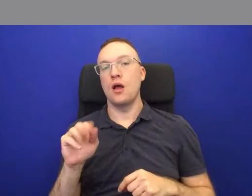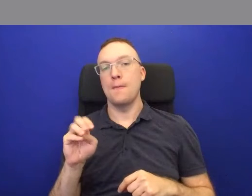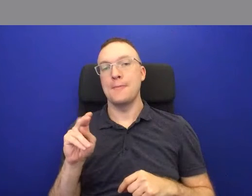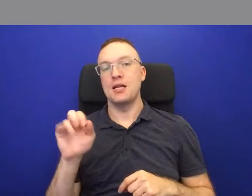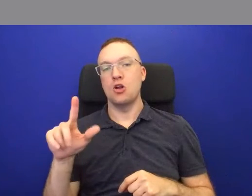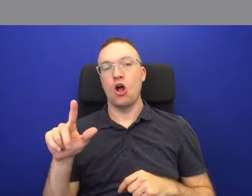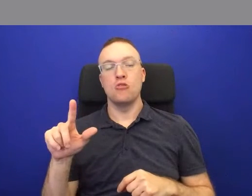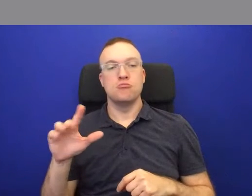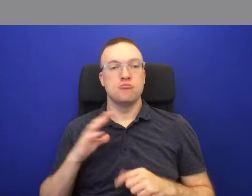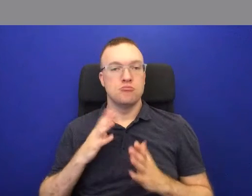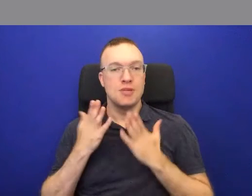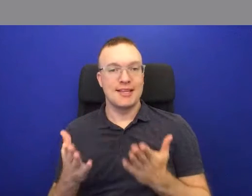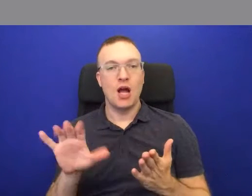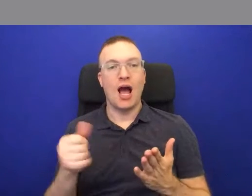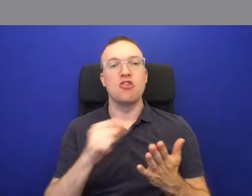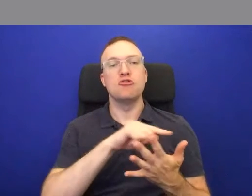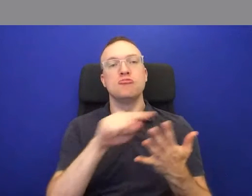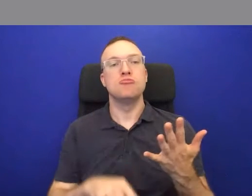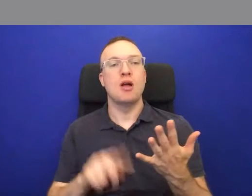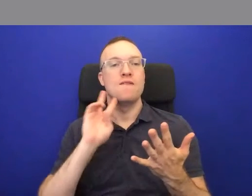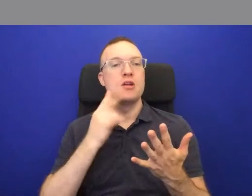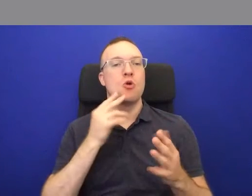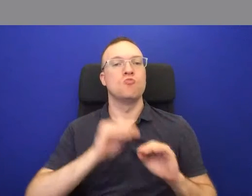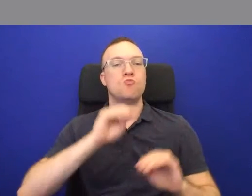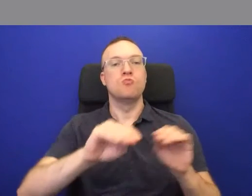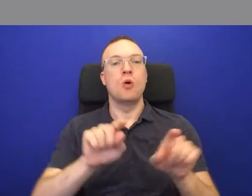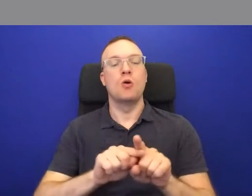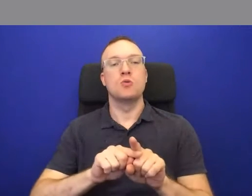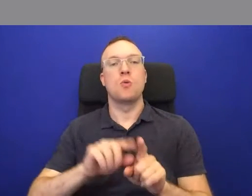are vegetable gardens, and there's an orchard.